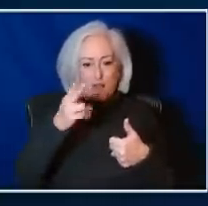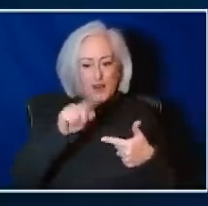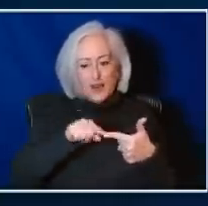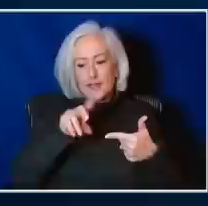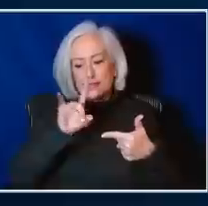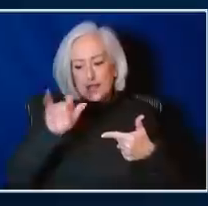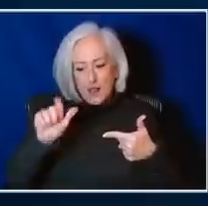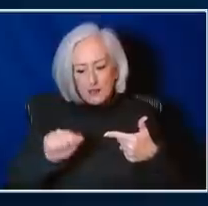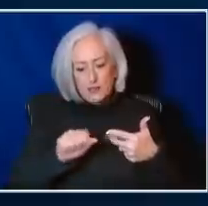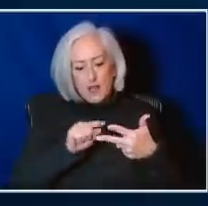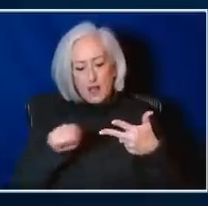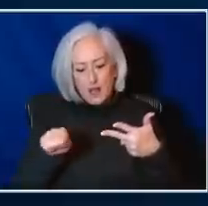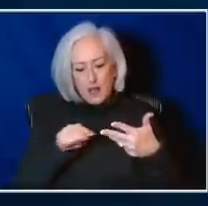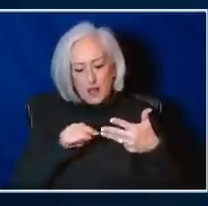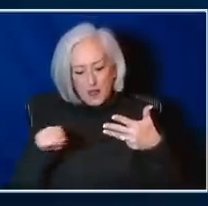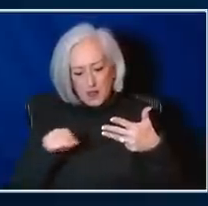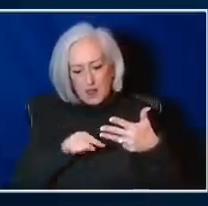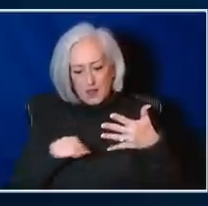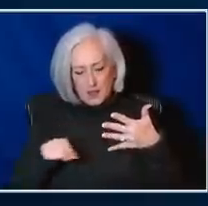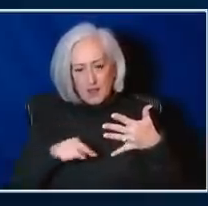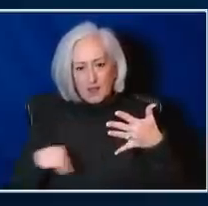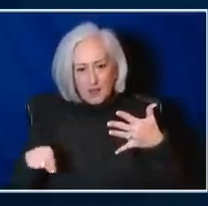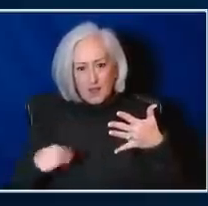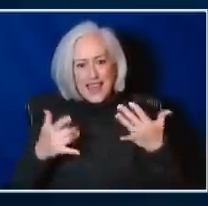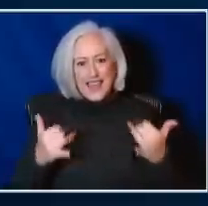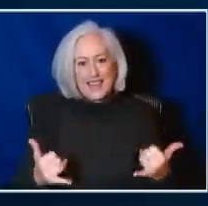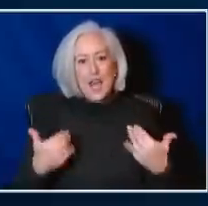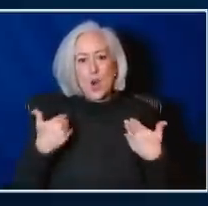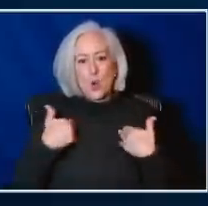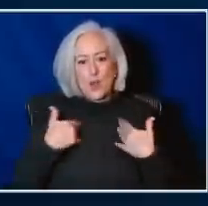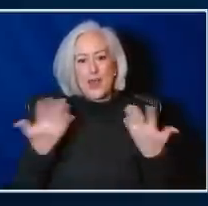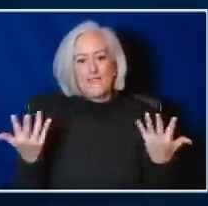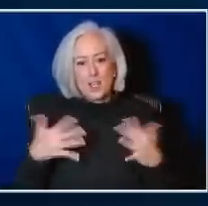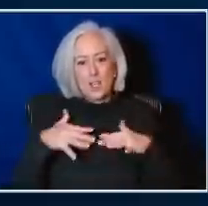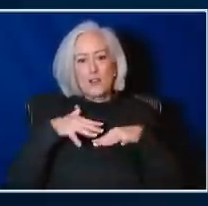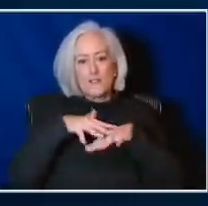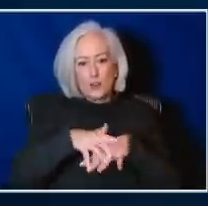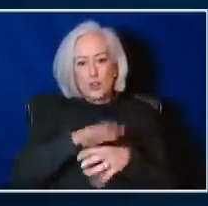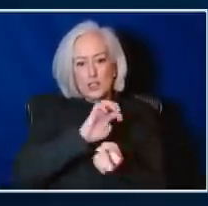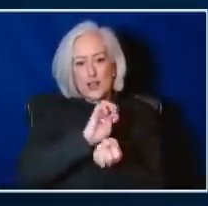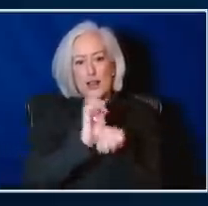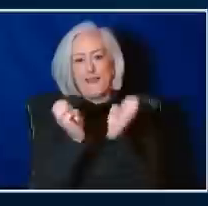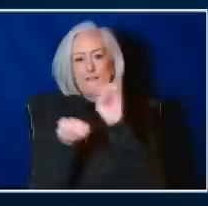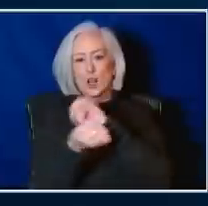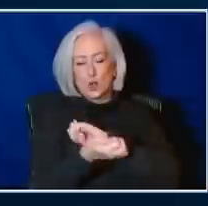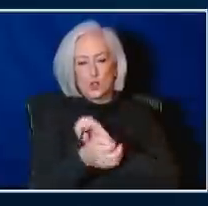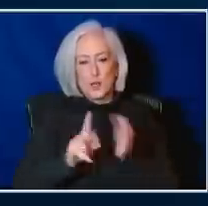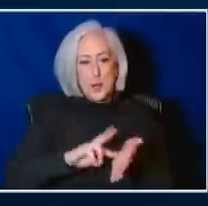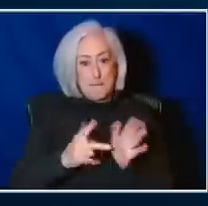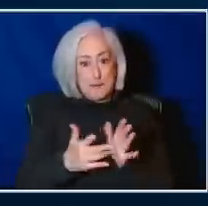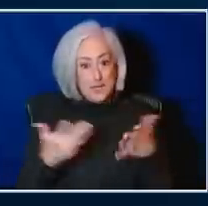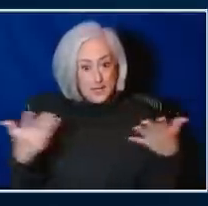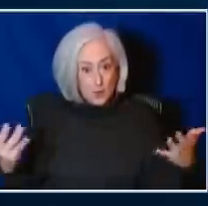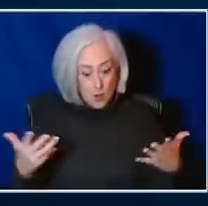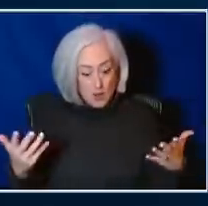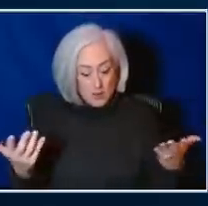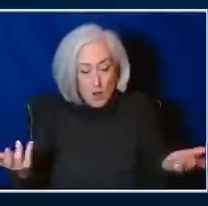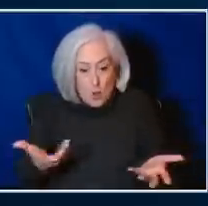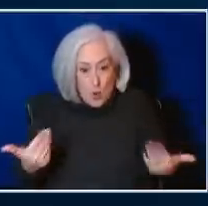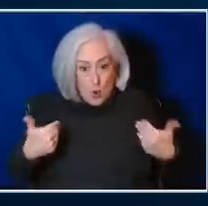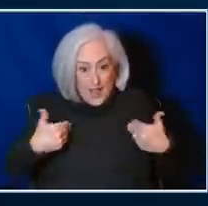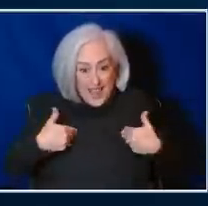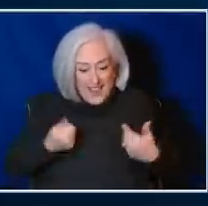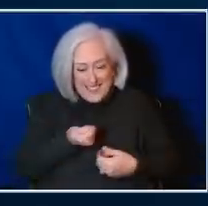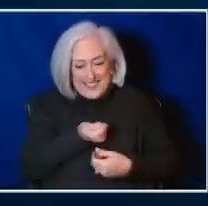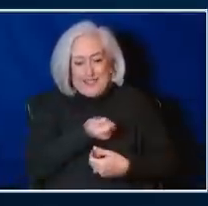et cetera, to what's known as convergent evolution, meaning what we have now are a swarm